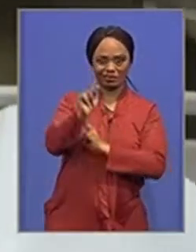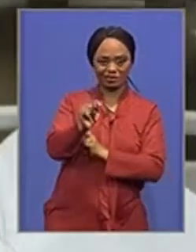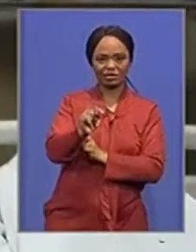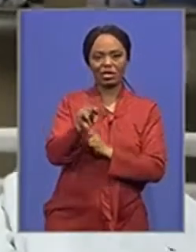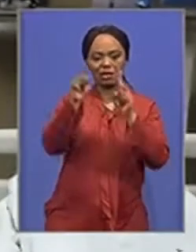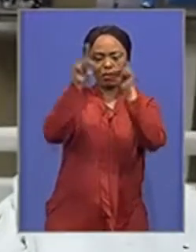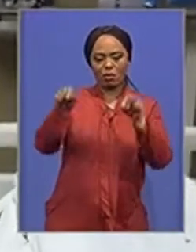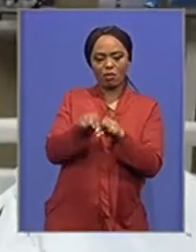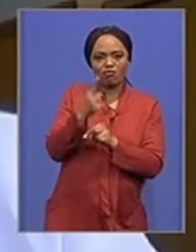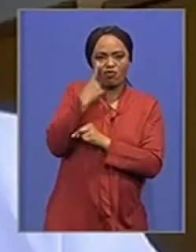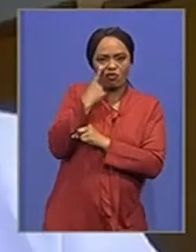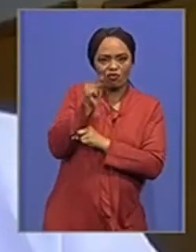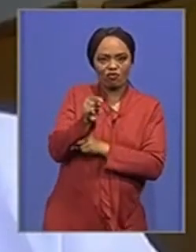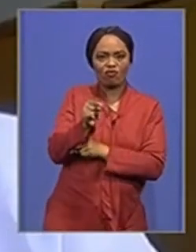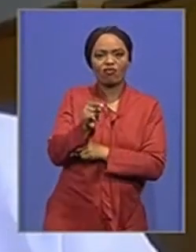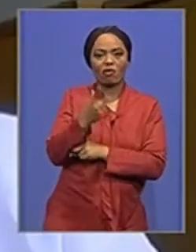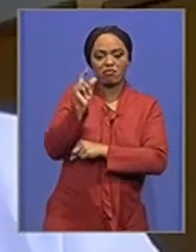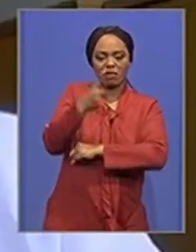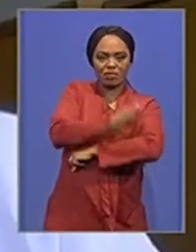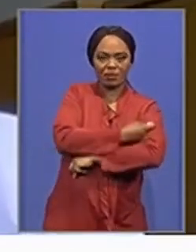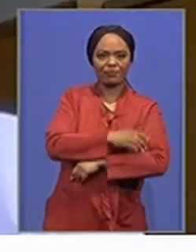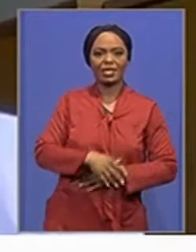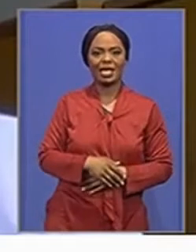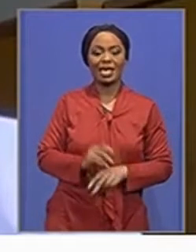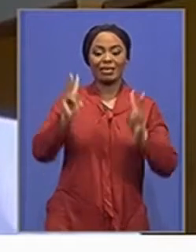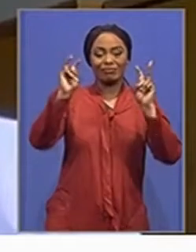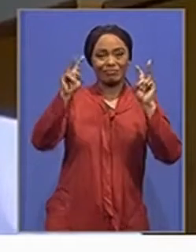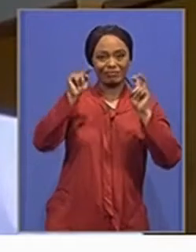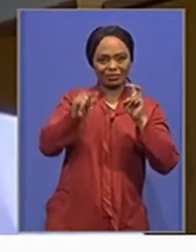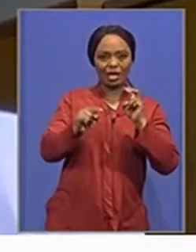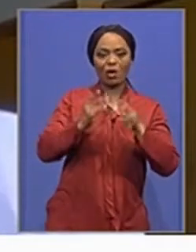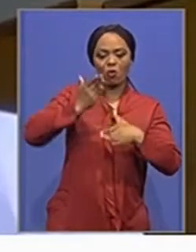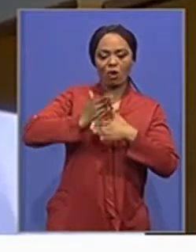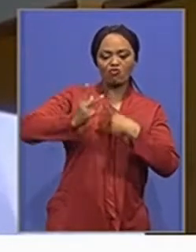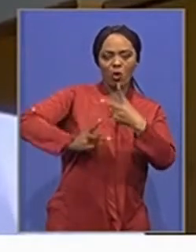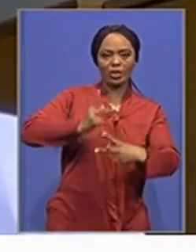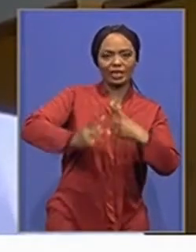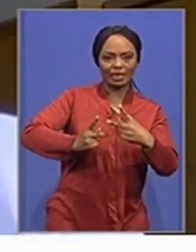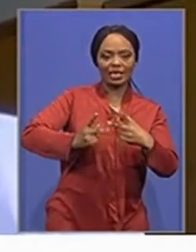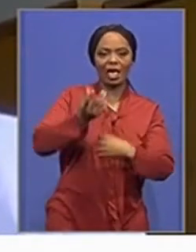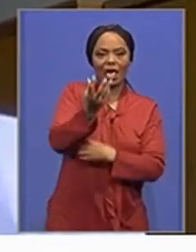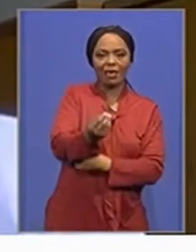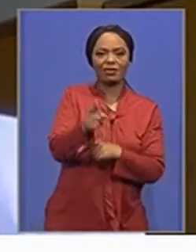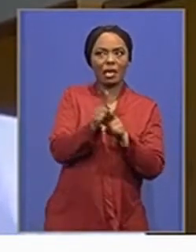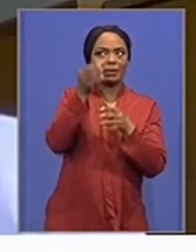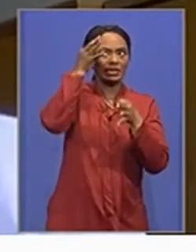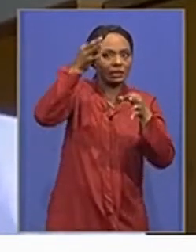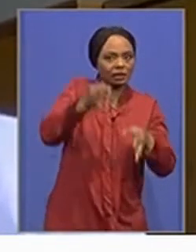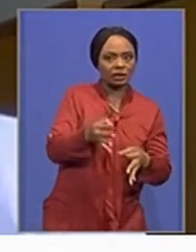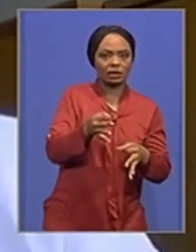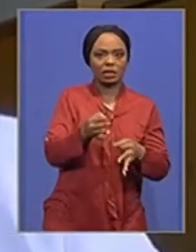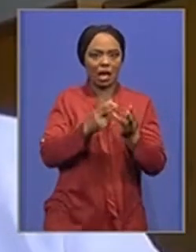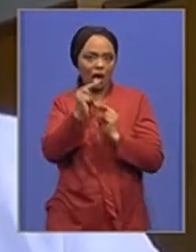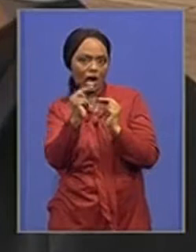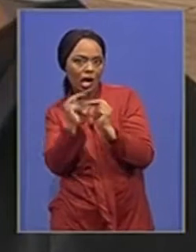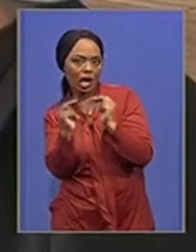this is an area that is still evolving and it is still work in process. And there are many decisions that still need to